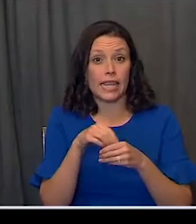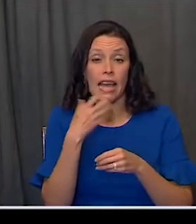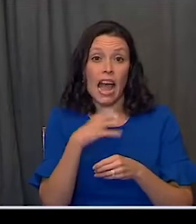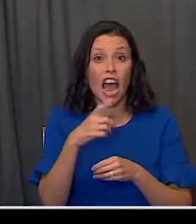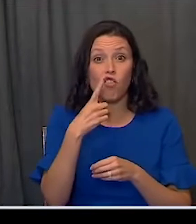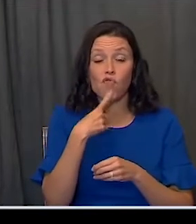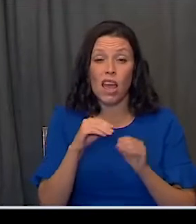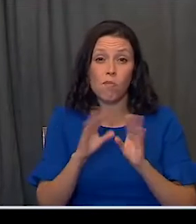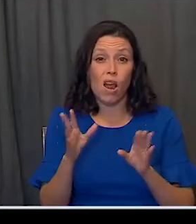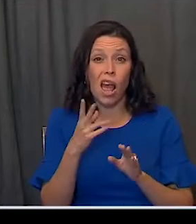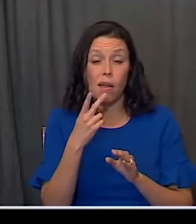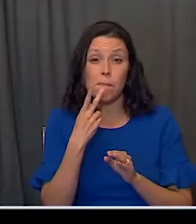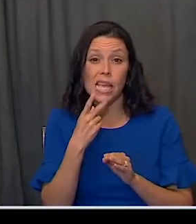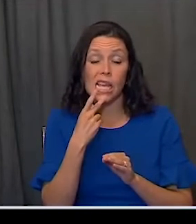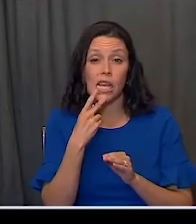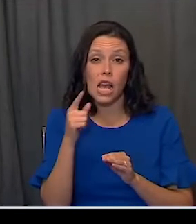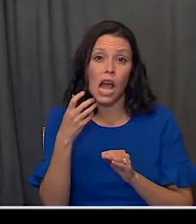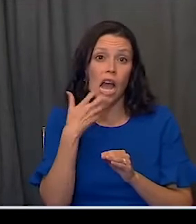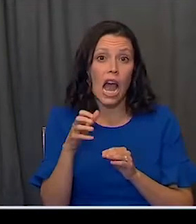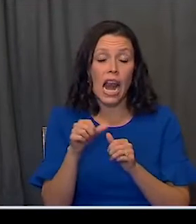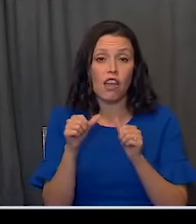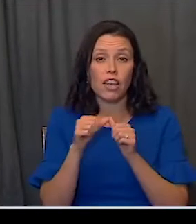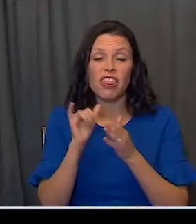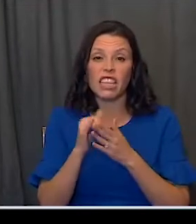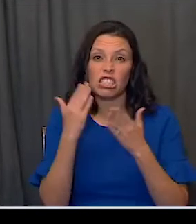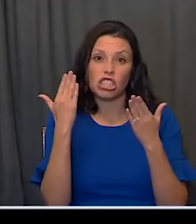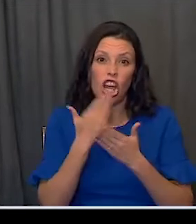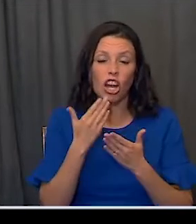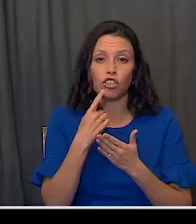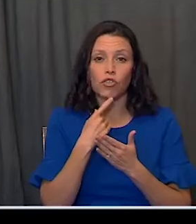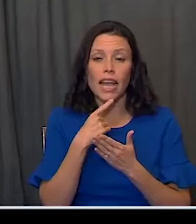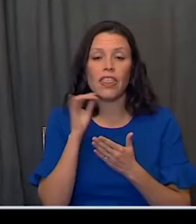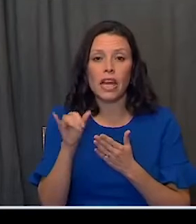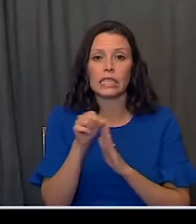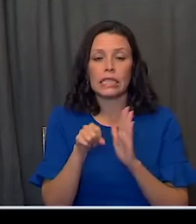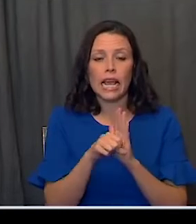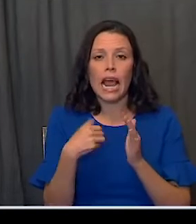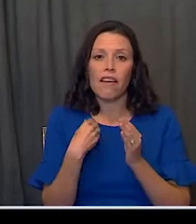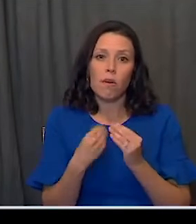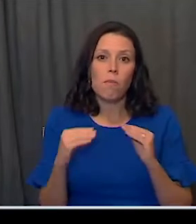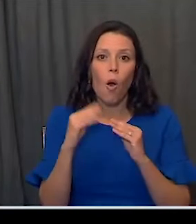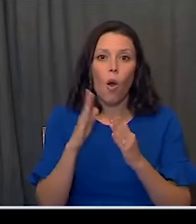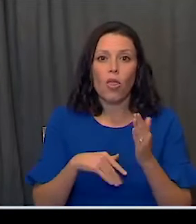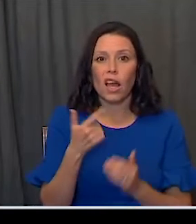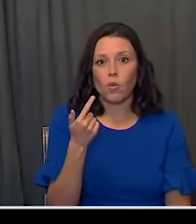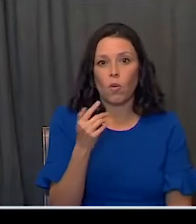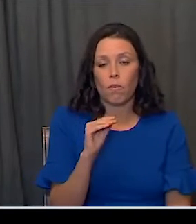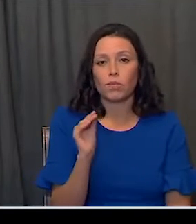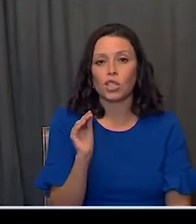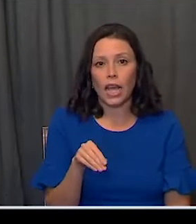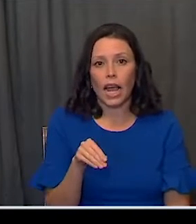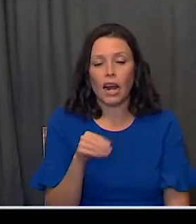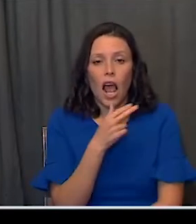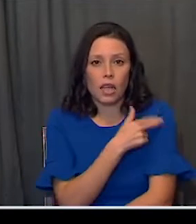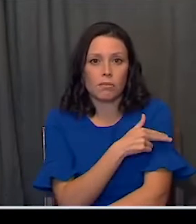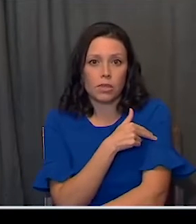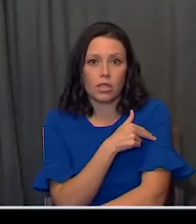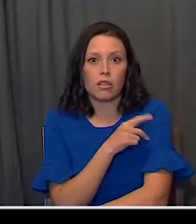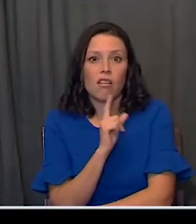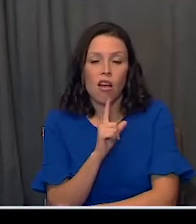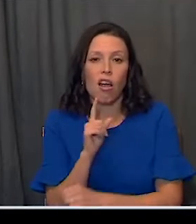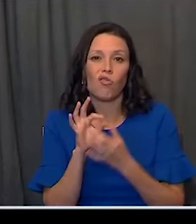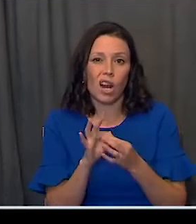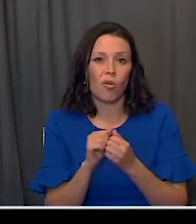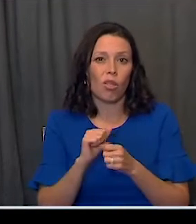red, bright pink. And these are the darkest red are those states that have more than 21 percent of their hospitals are